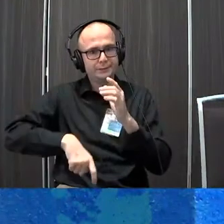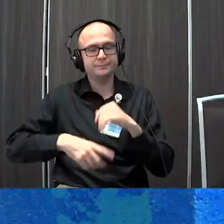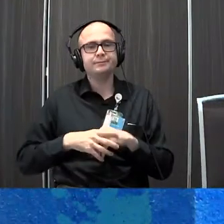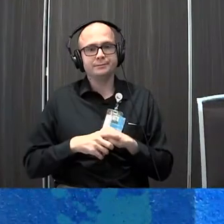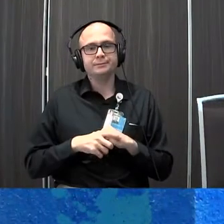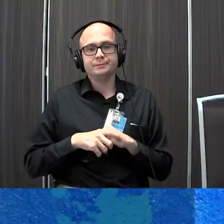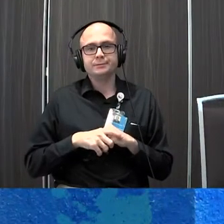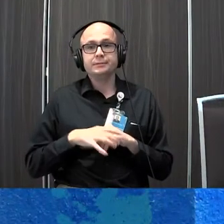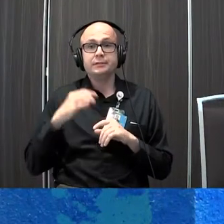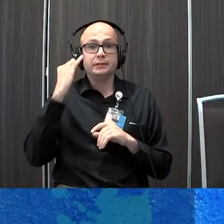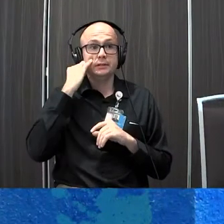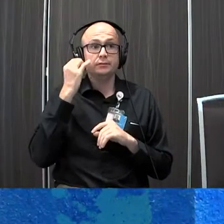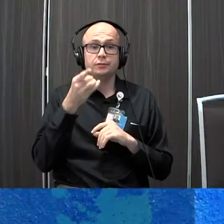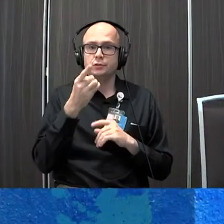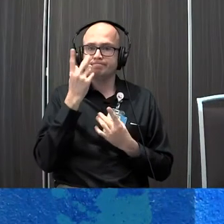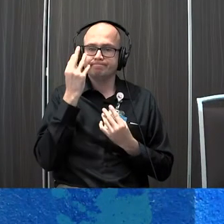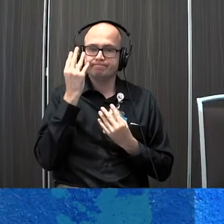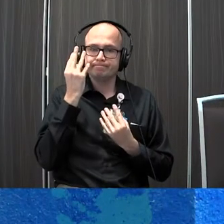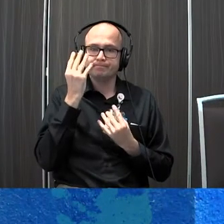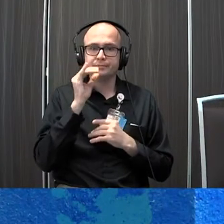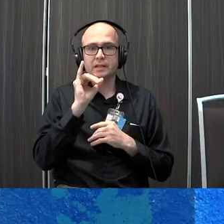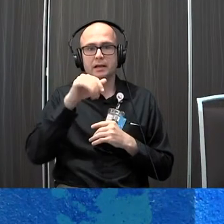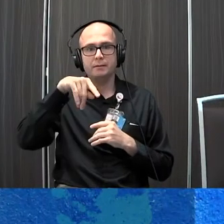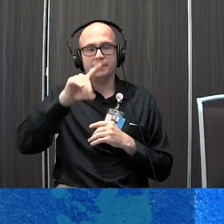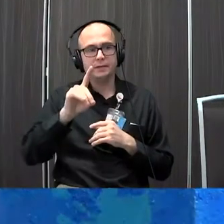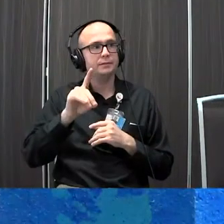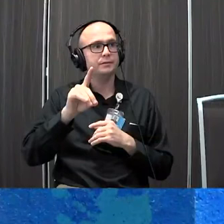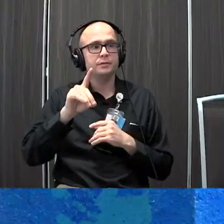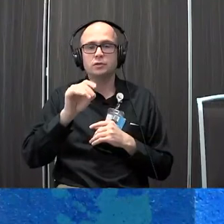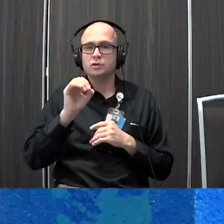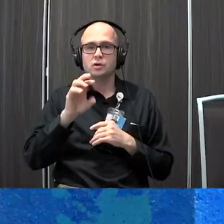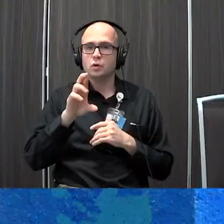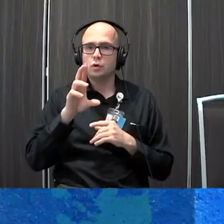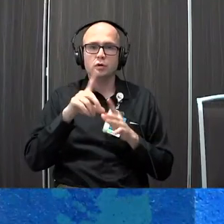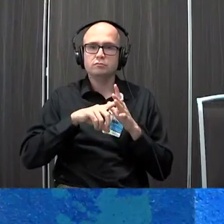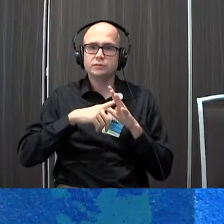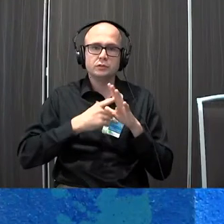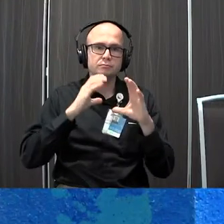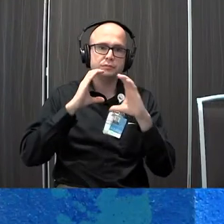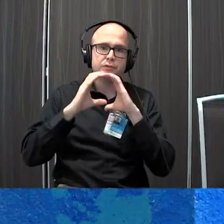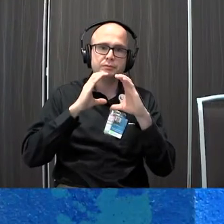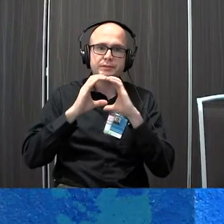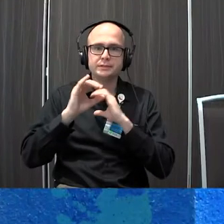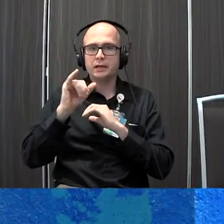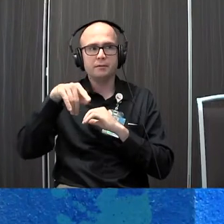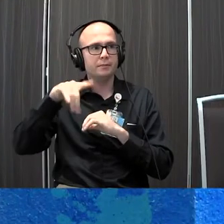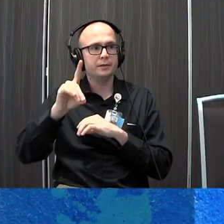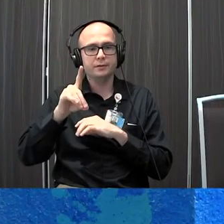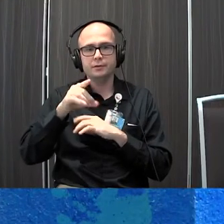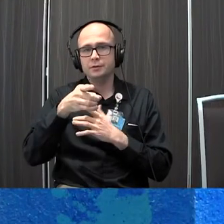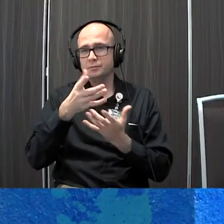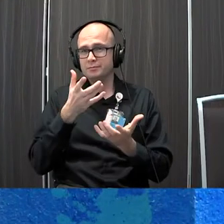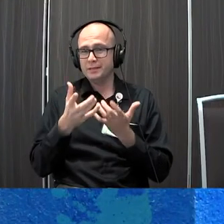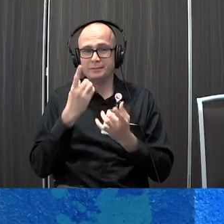and if you're considering an iPad or implementing some communication on an iPad you